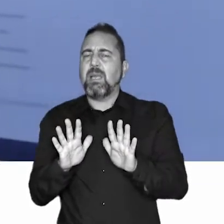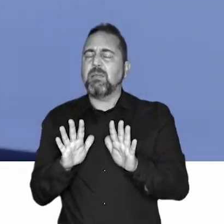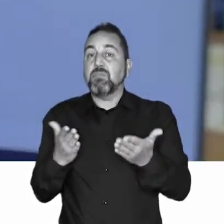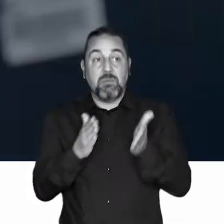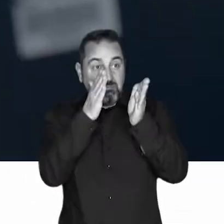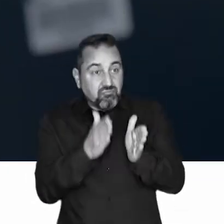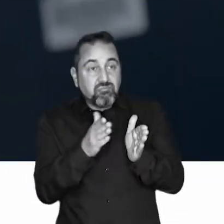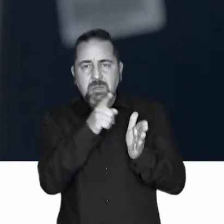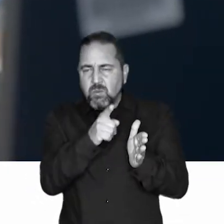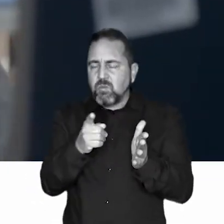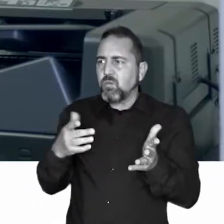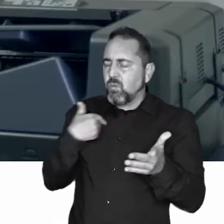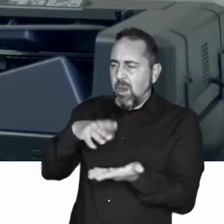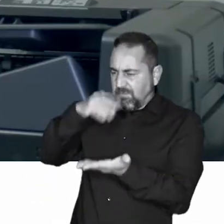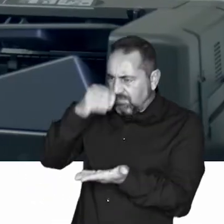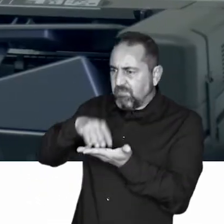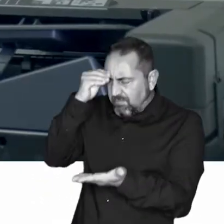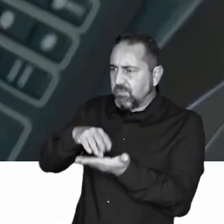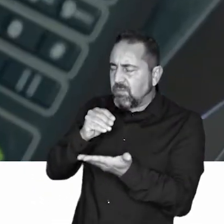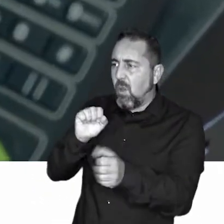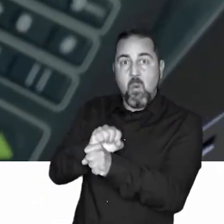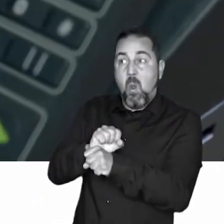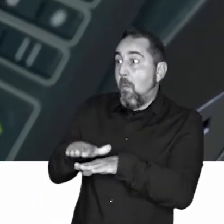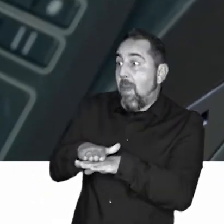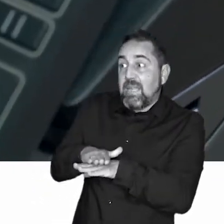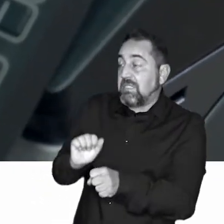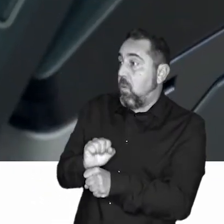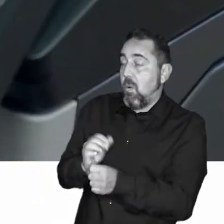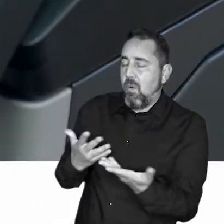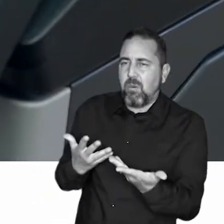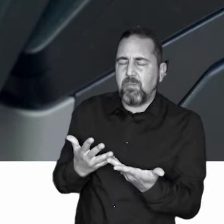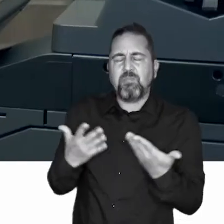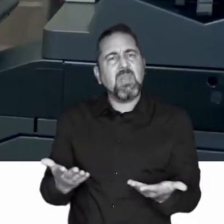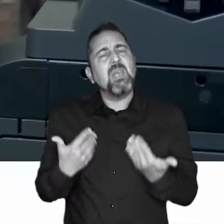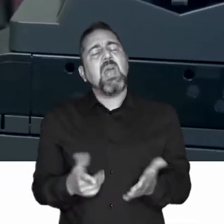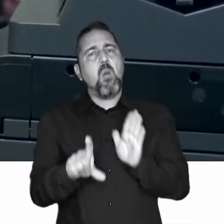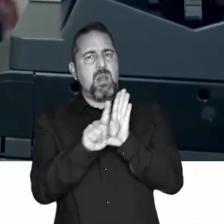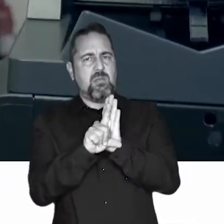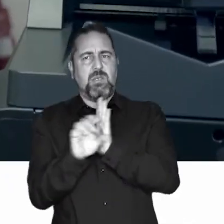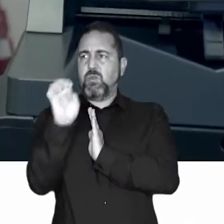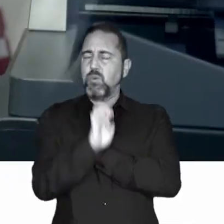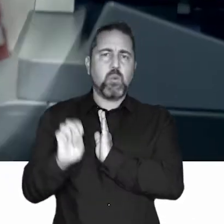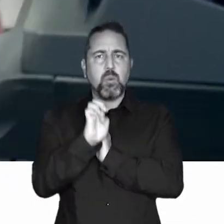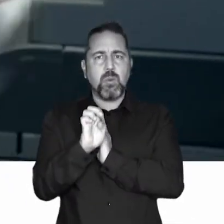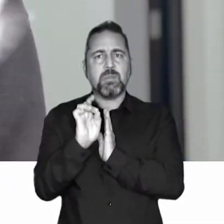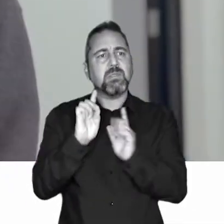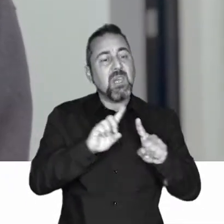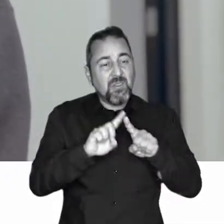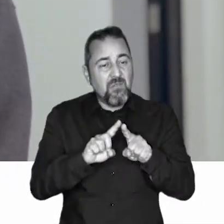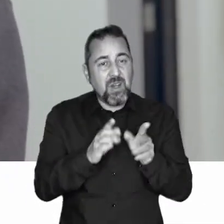disability is wide-ranging and complex. It affects a person's ability to learn how to do certain basic tasks.